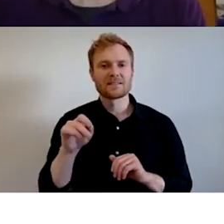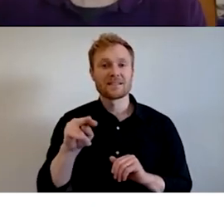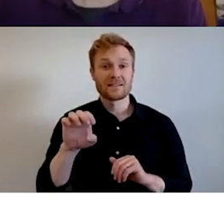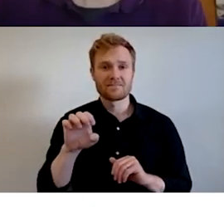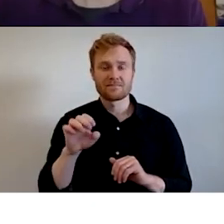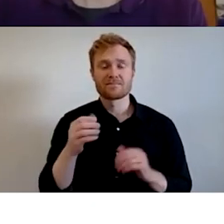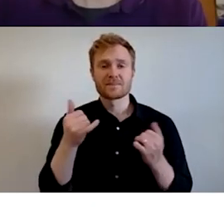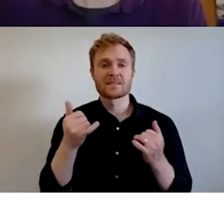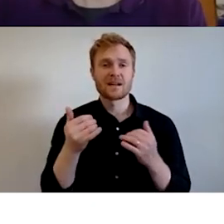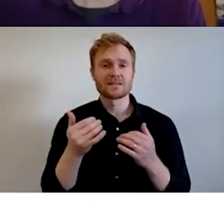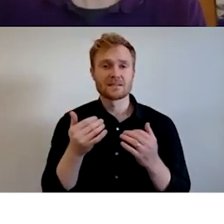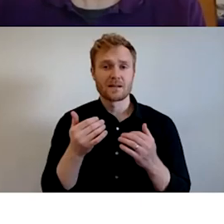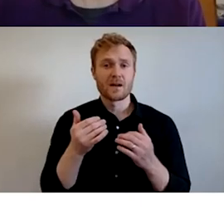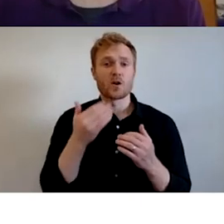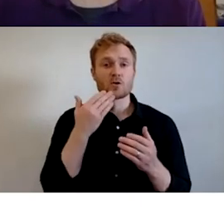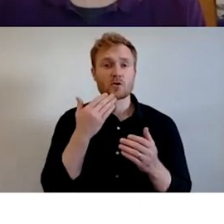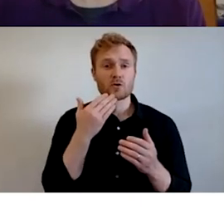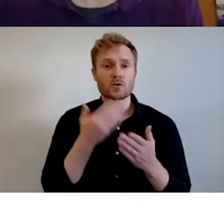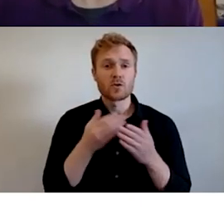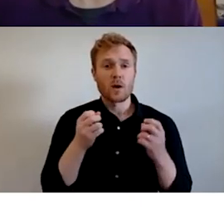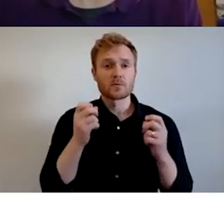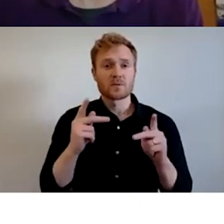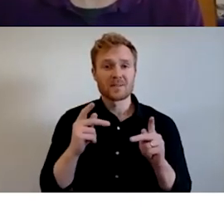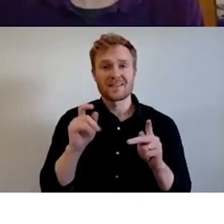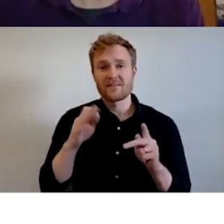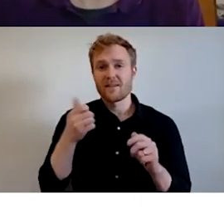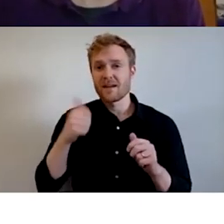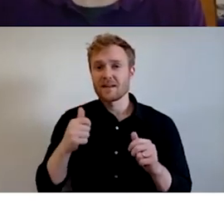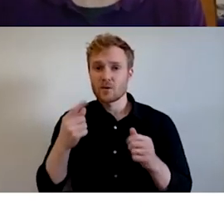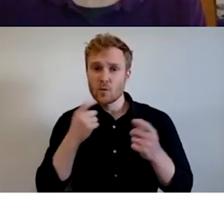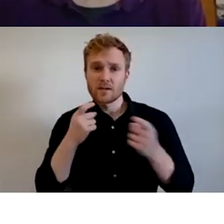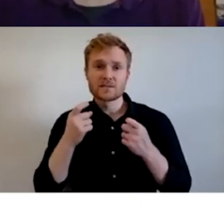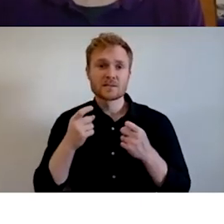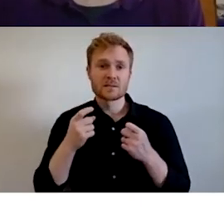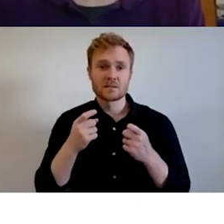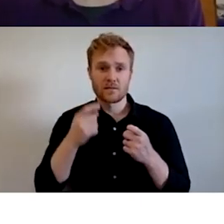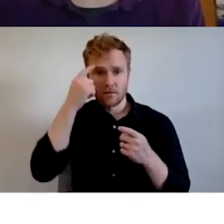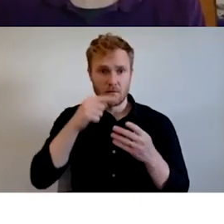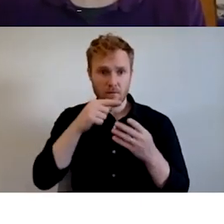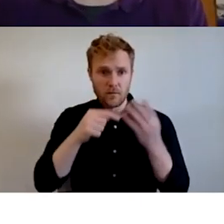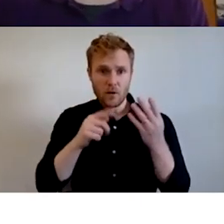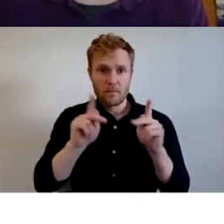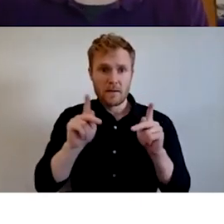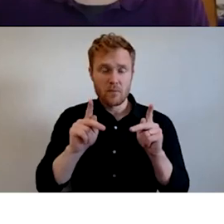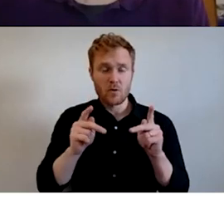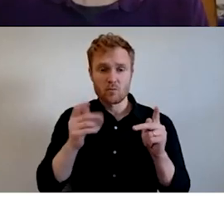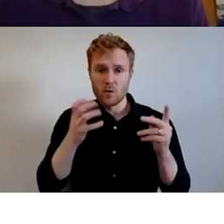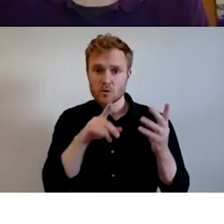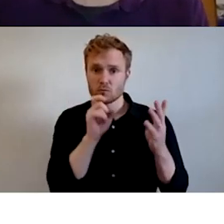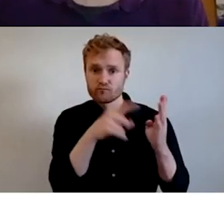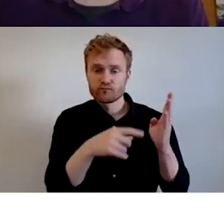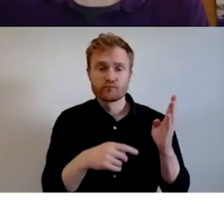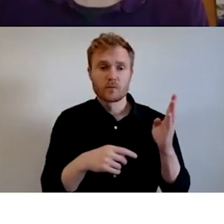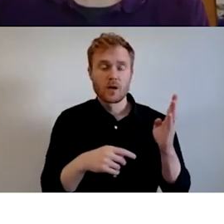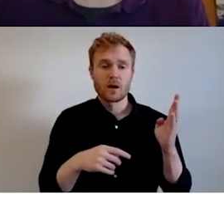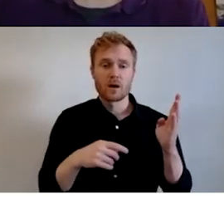questions for the four people on the screen, uh, from city parks, DPW, or city planning that you want to pose to about, um, anything in the